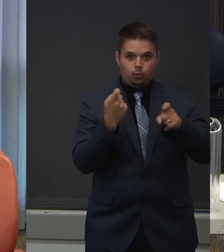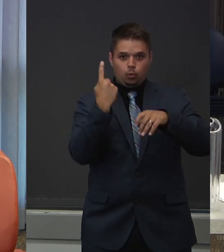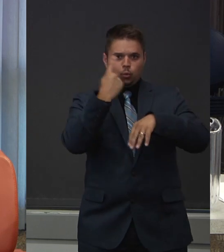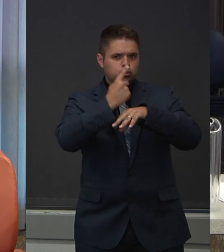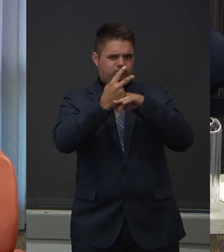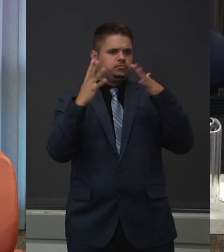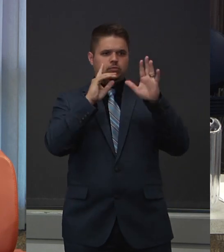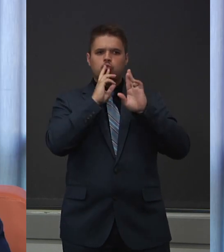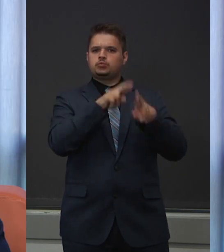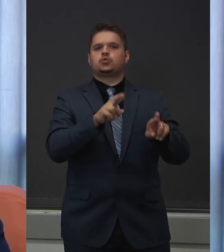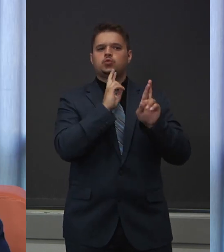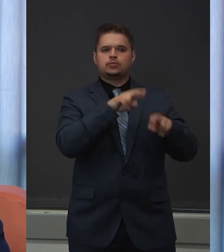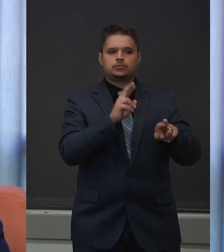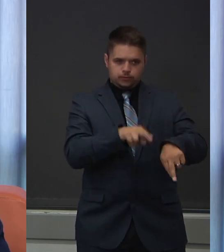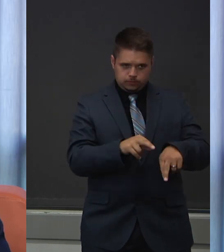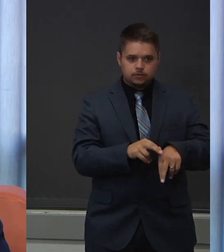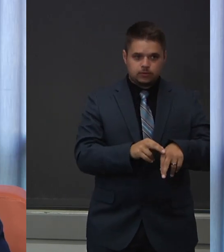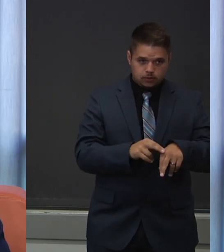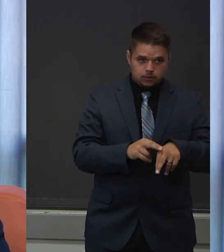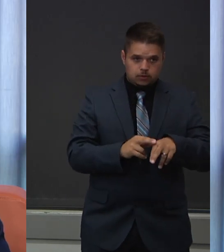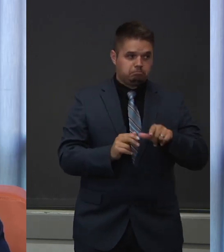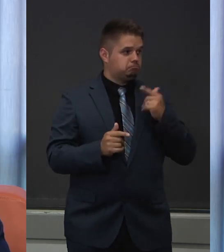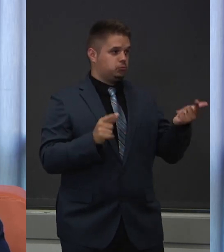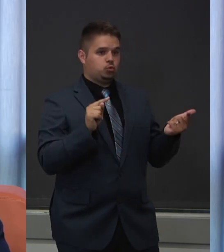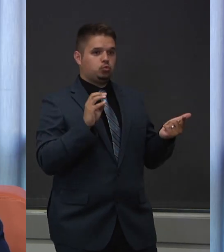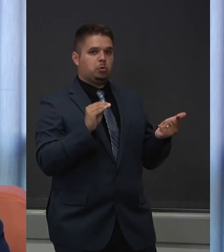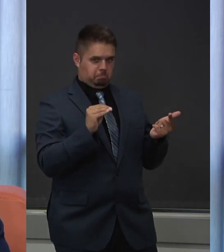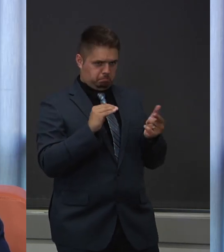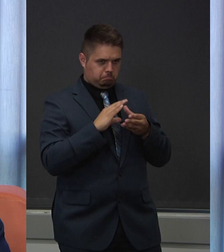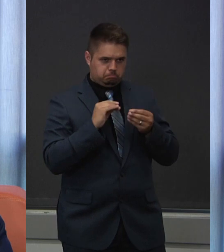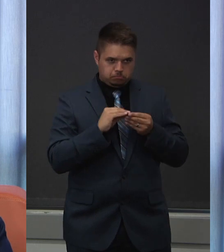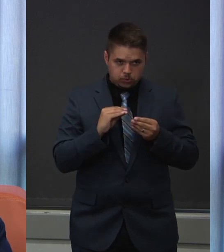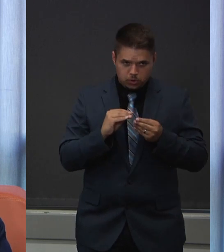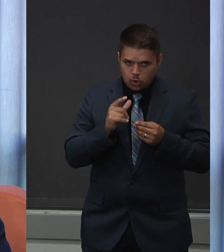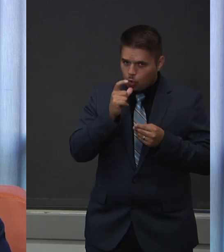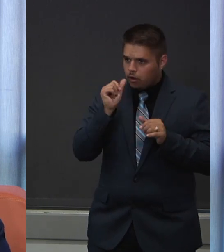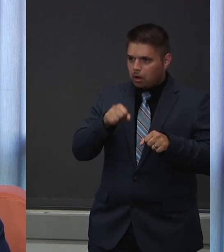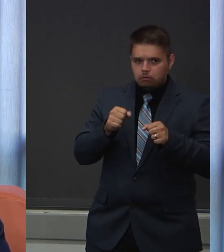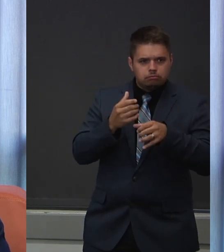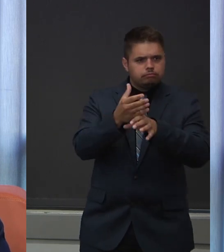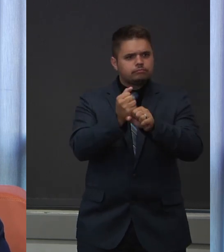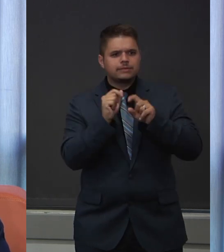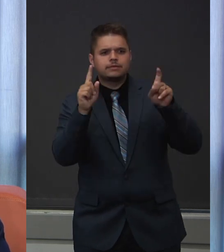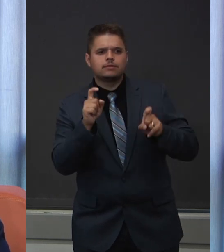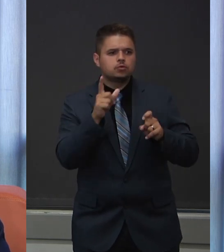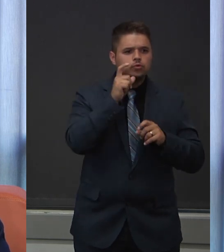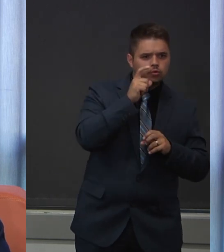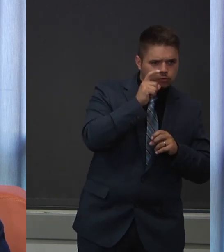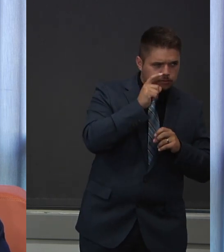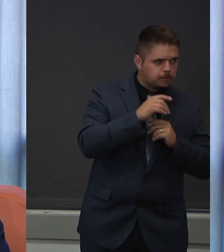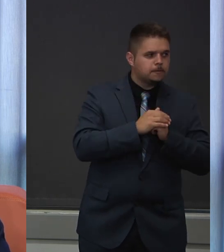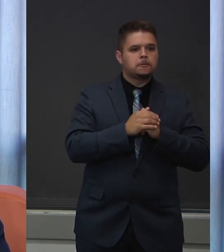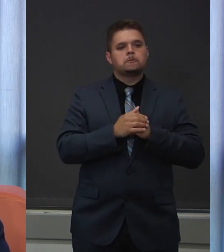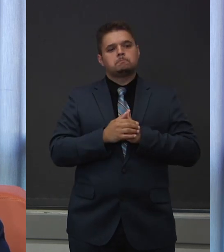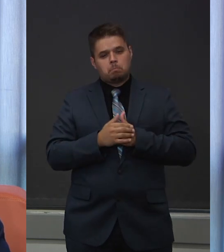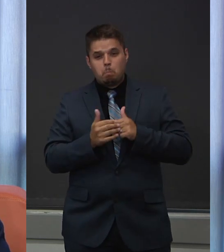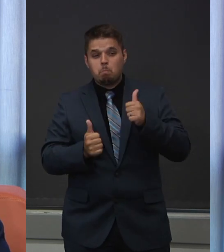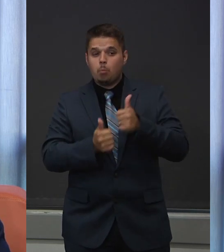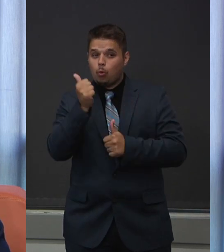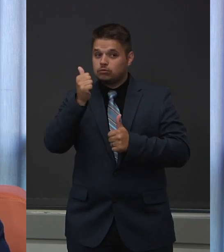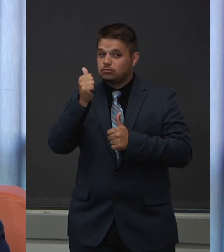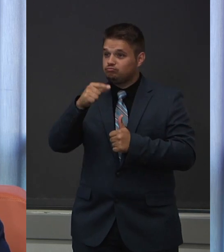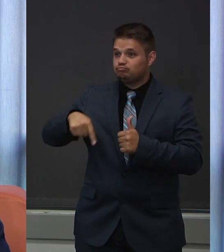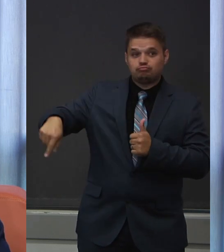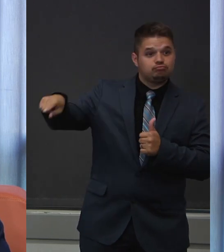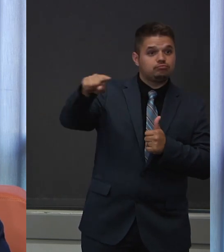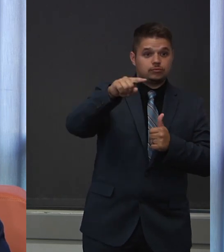Next, we want to talk about who can currently get a test. The most general answer is that healthcare providers, like doctors and